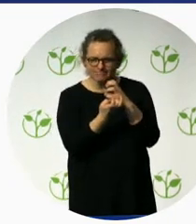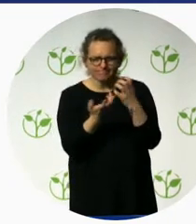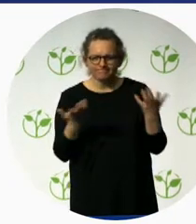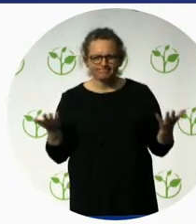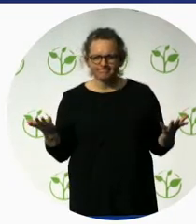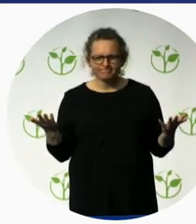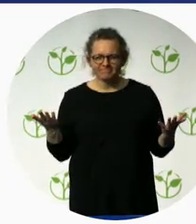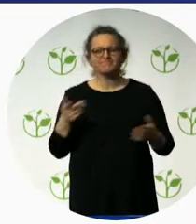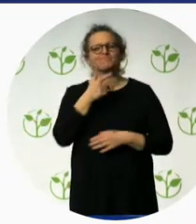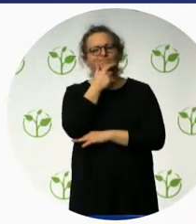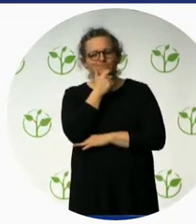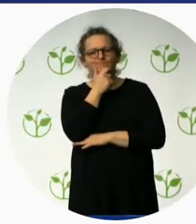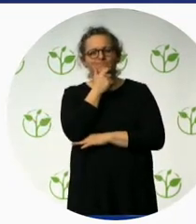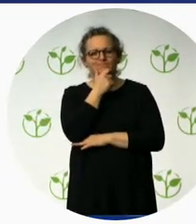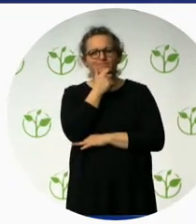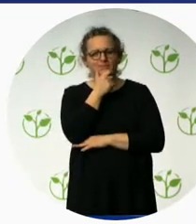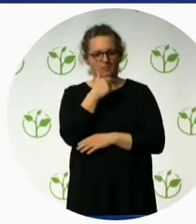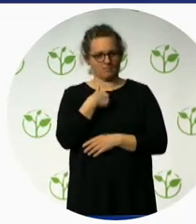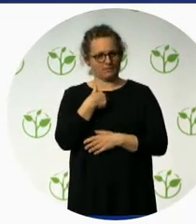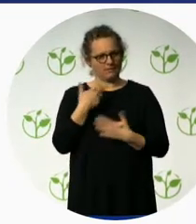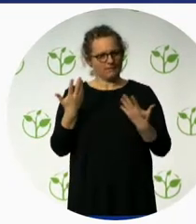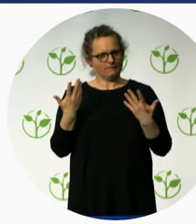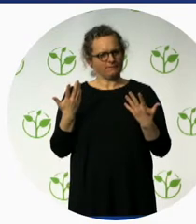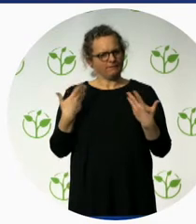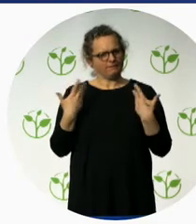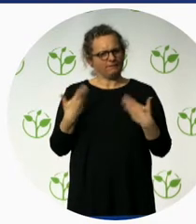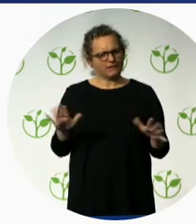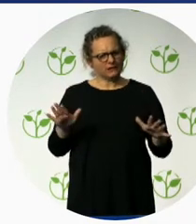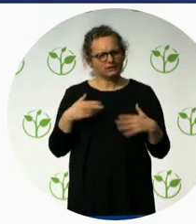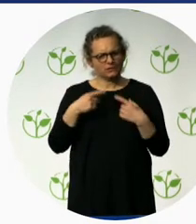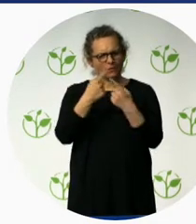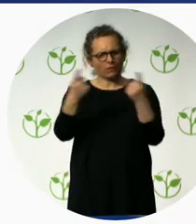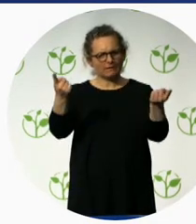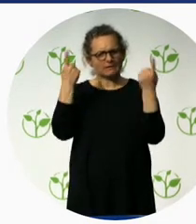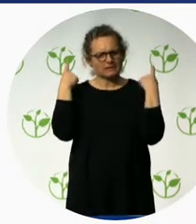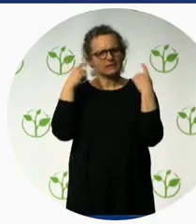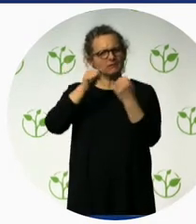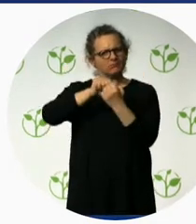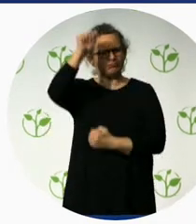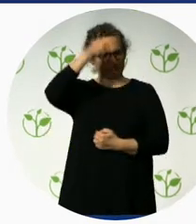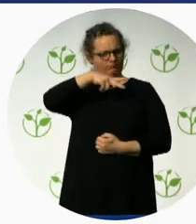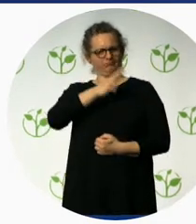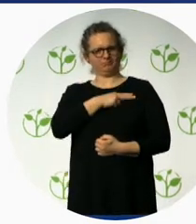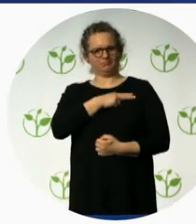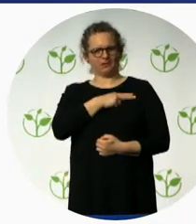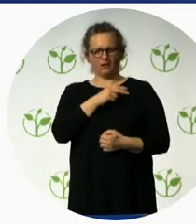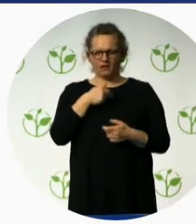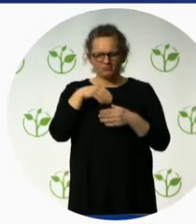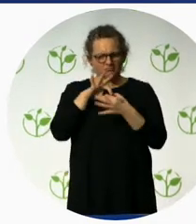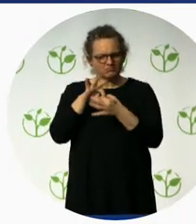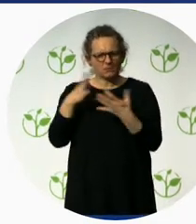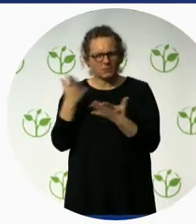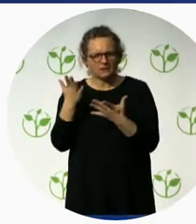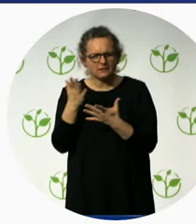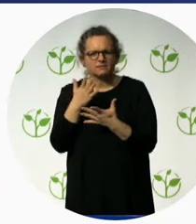and is a recipient of India inclusion summit fellowship for her work at Planet Abled. And in a personal capacity, she